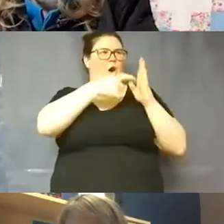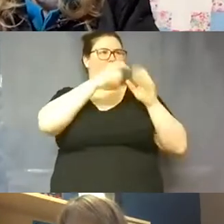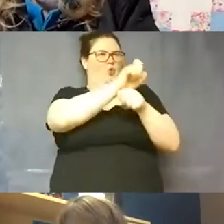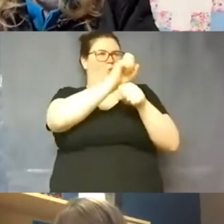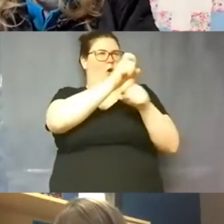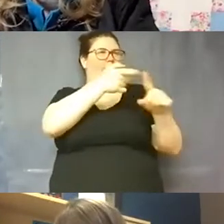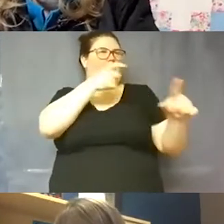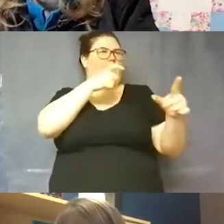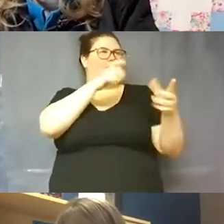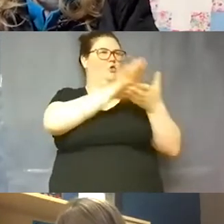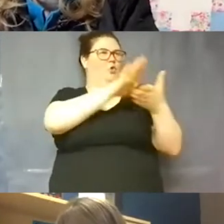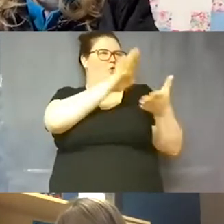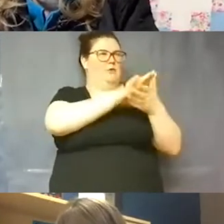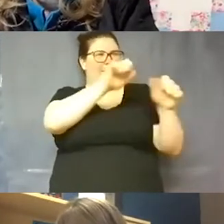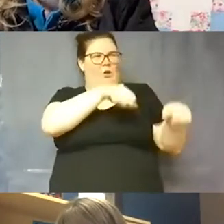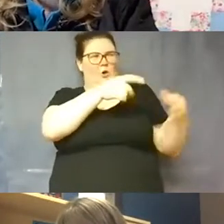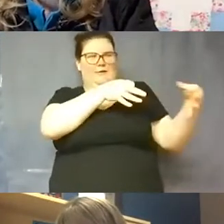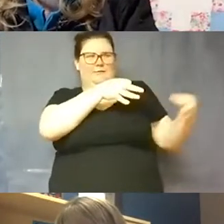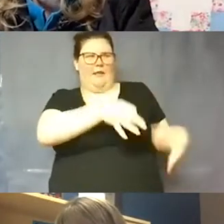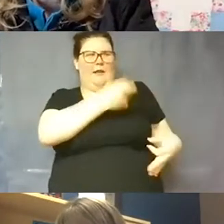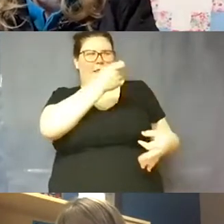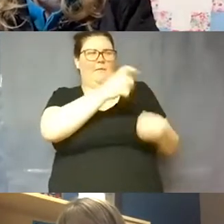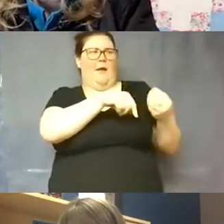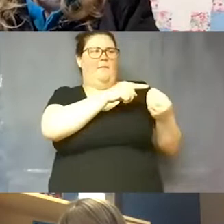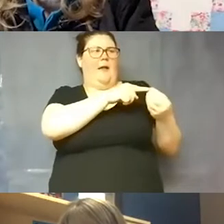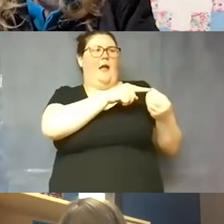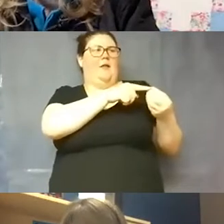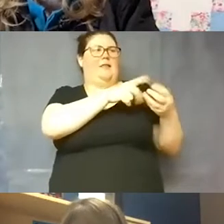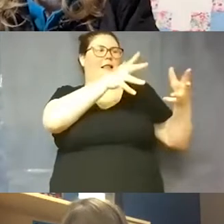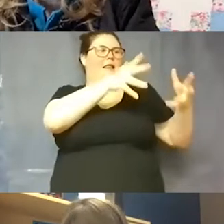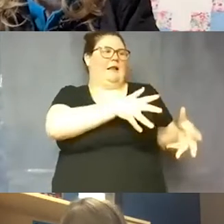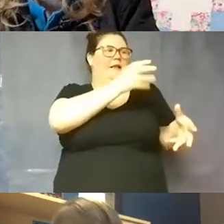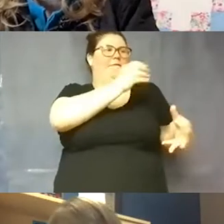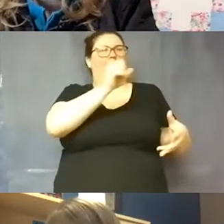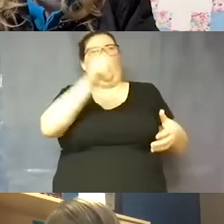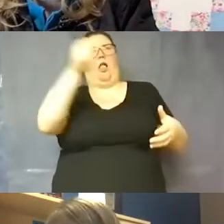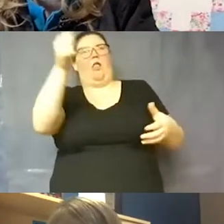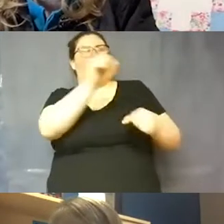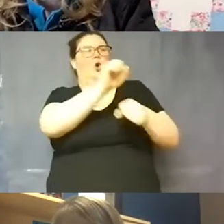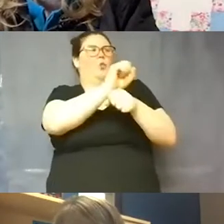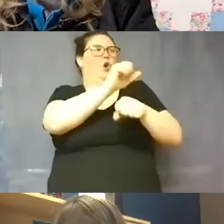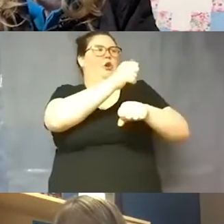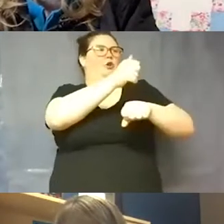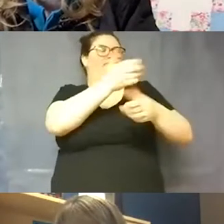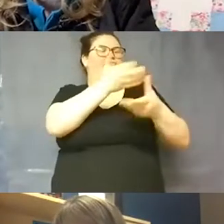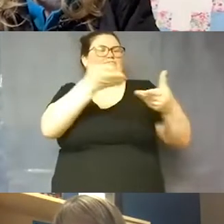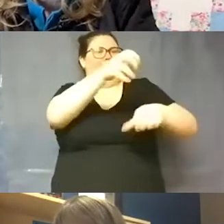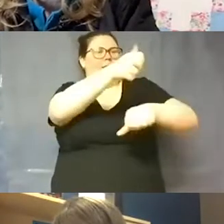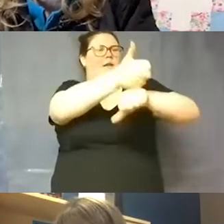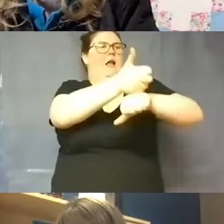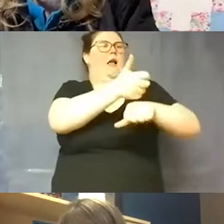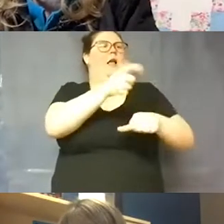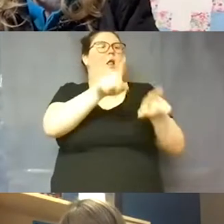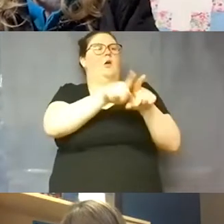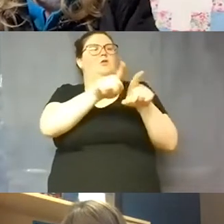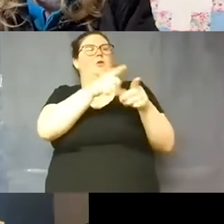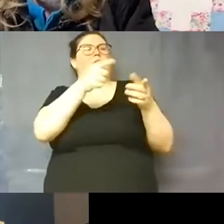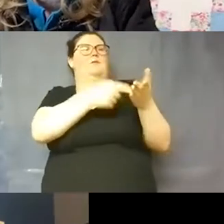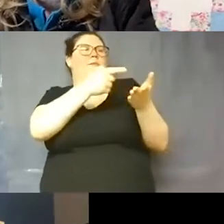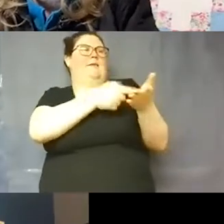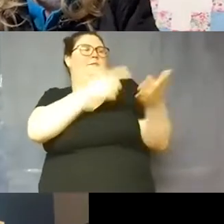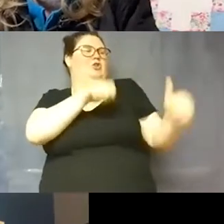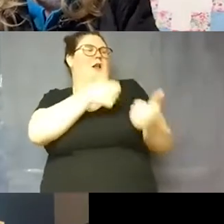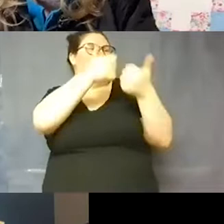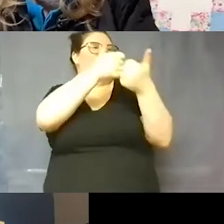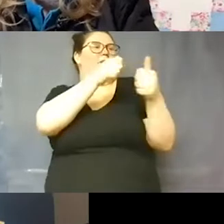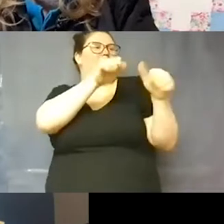explain a little bit about our the leave and alternative work arrangements that have been offered but then also sometimes the challenges and being